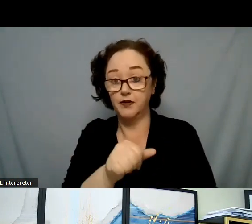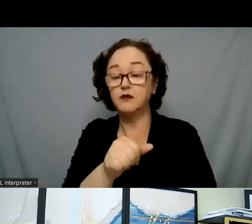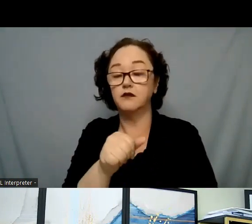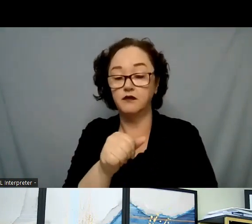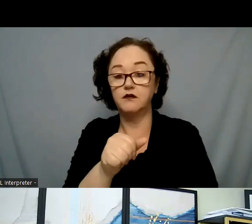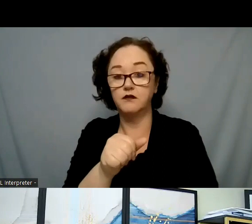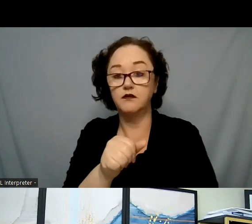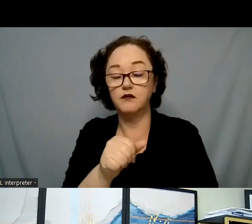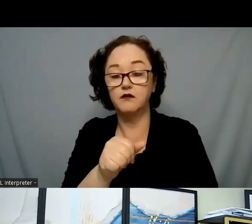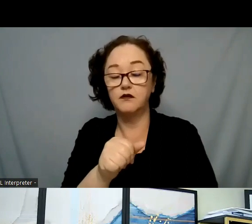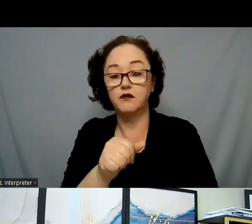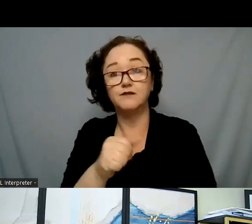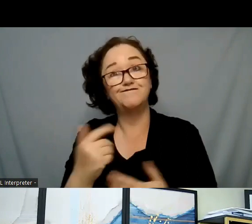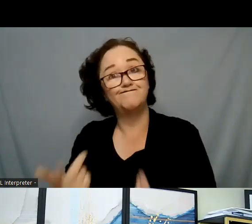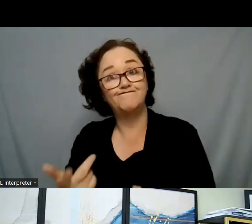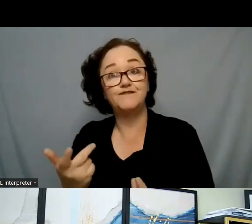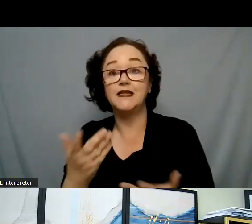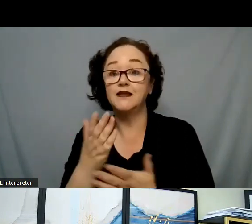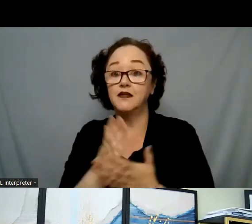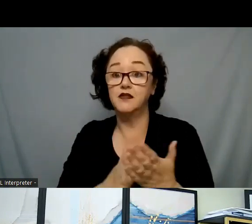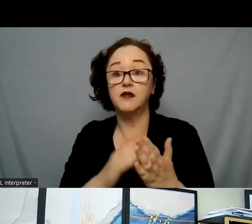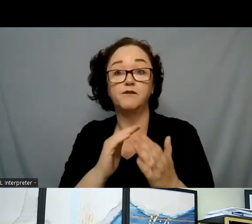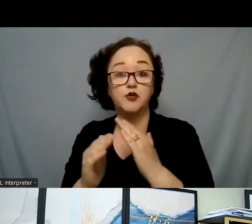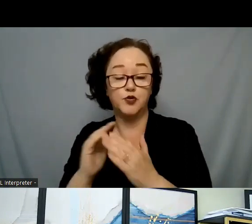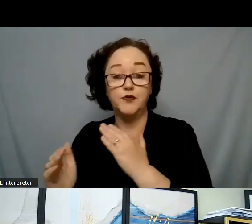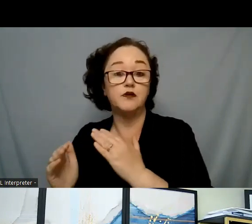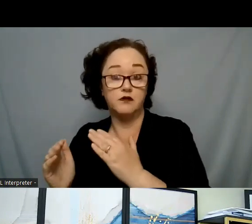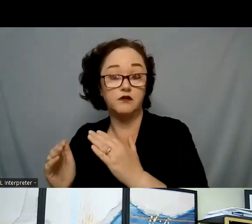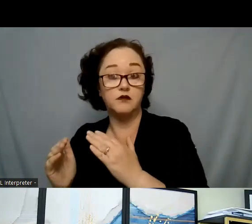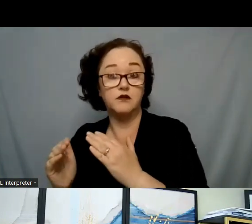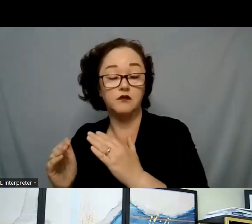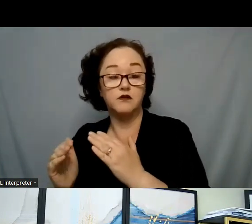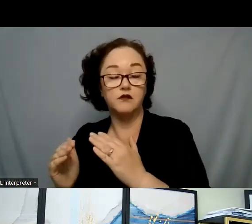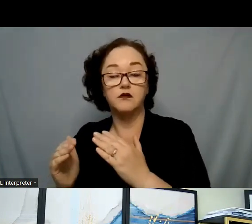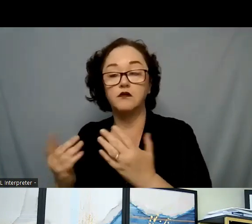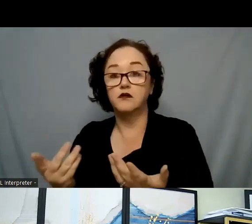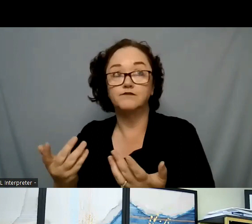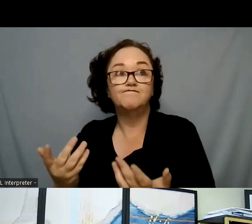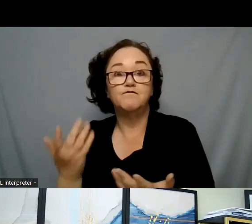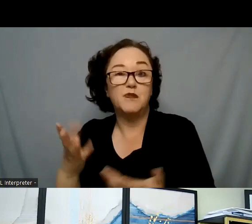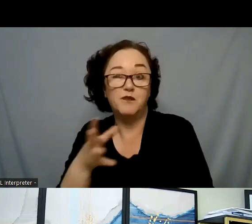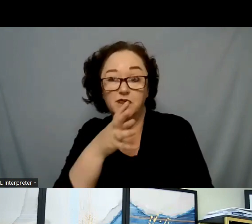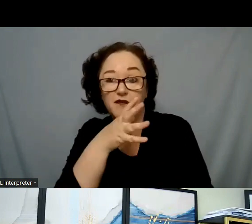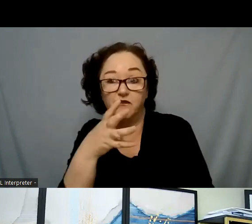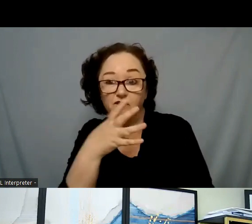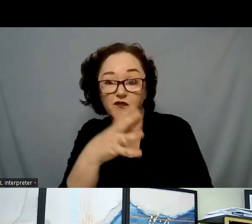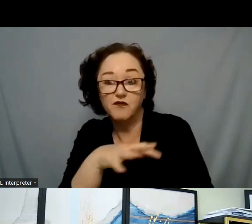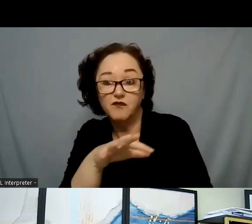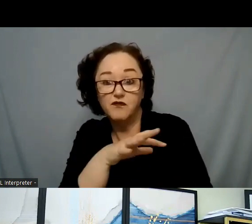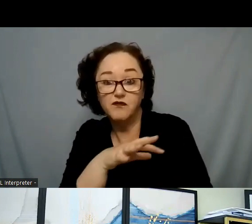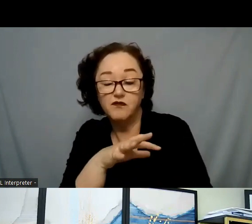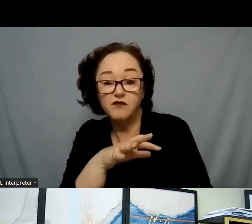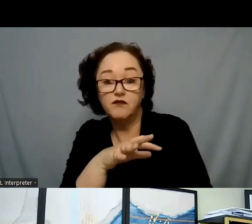barter. If you're in a rural area where a lot of people are growing vegetables,